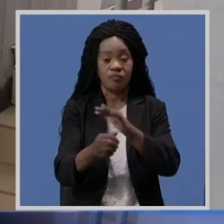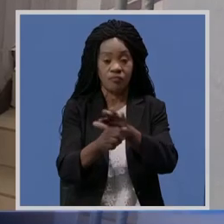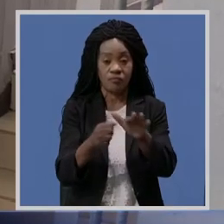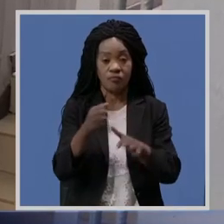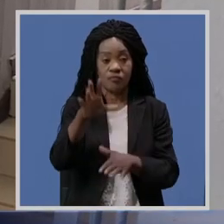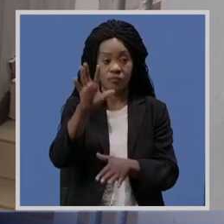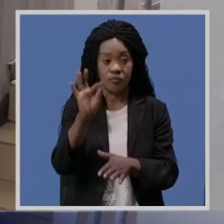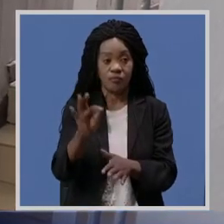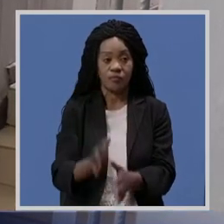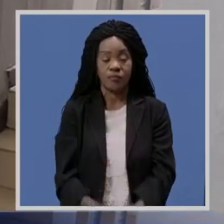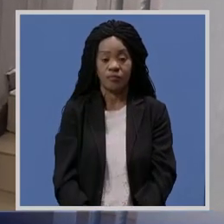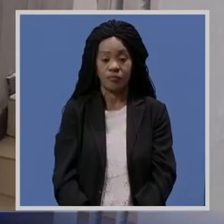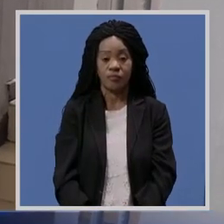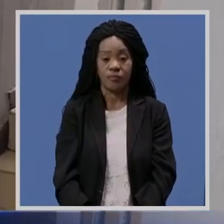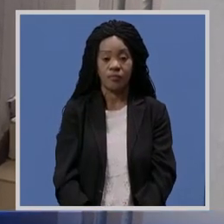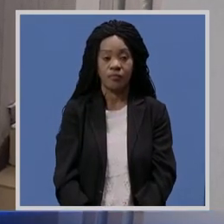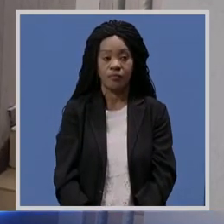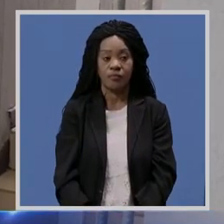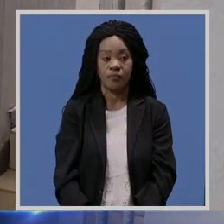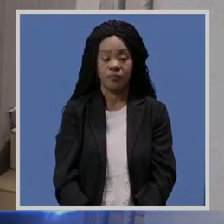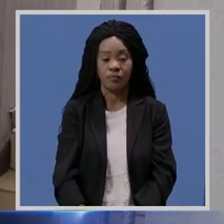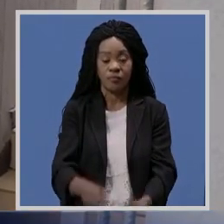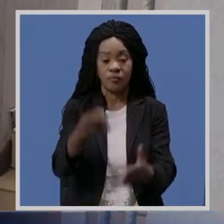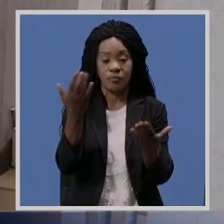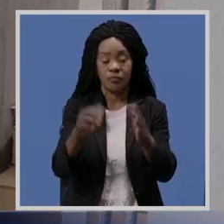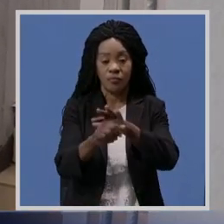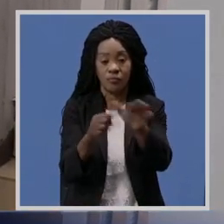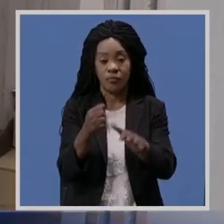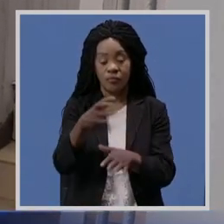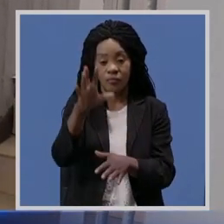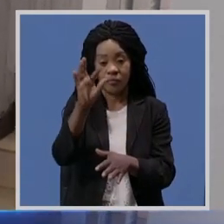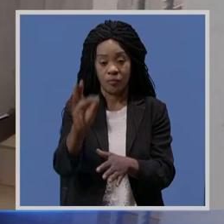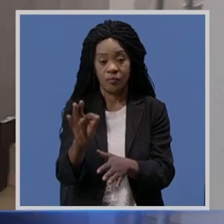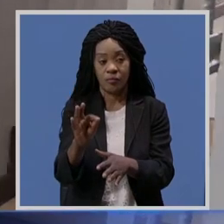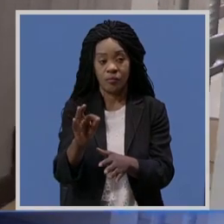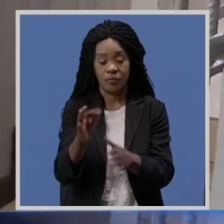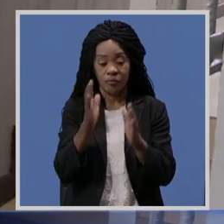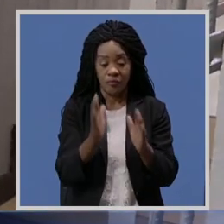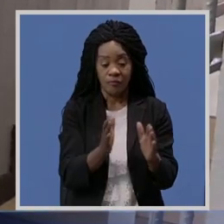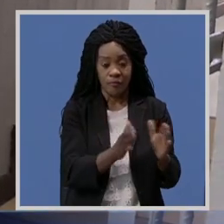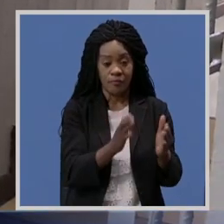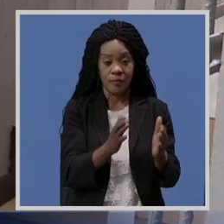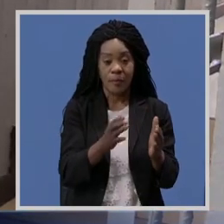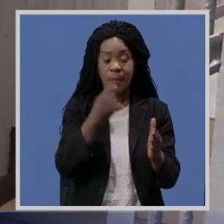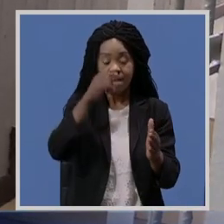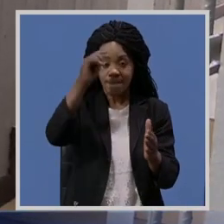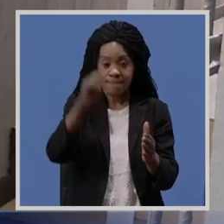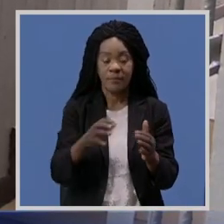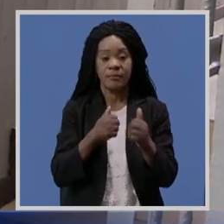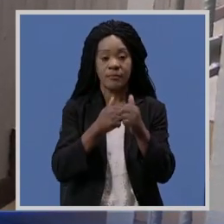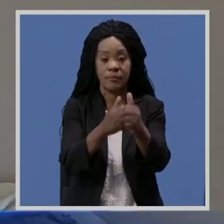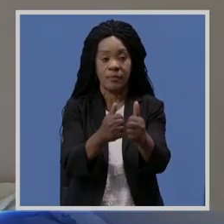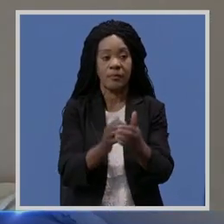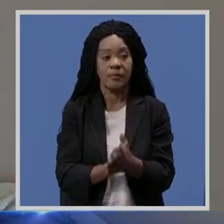Various COVID-19 preventive measures have been put in place such as ensuring that all students are accommodated to avoid